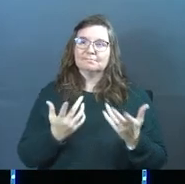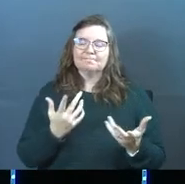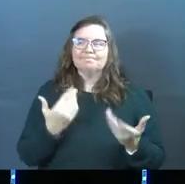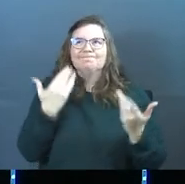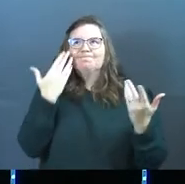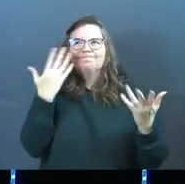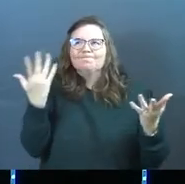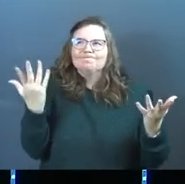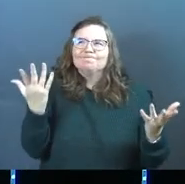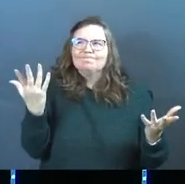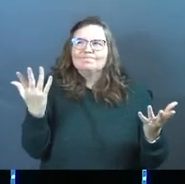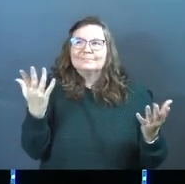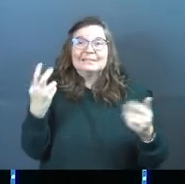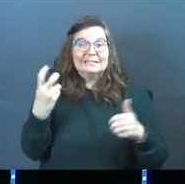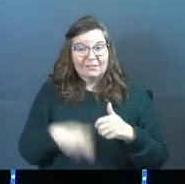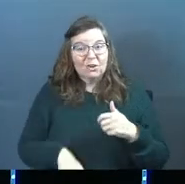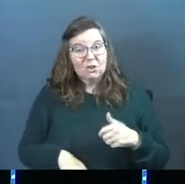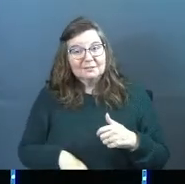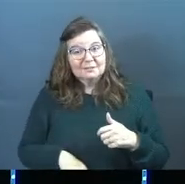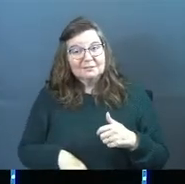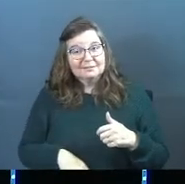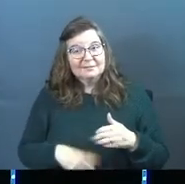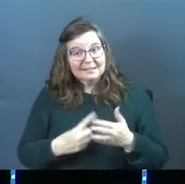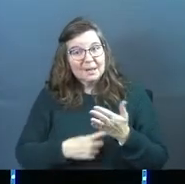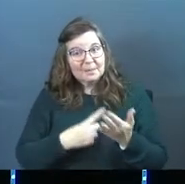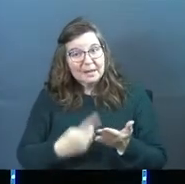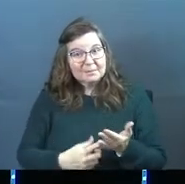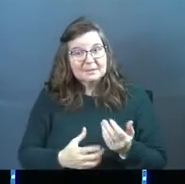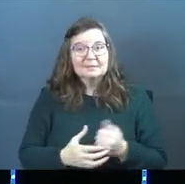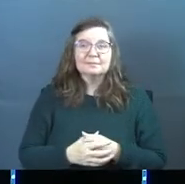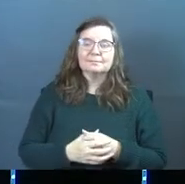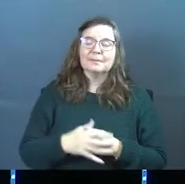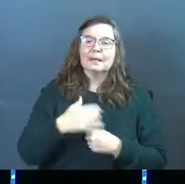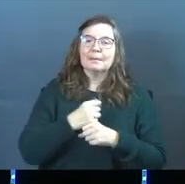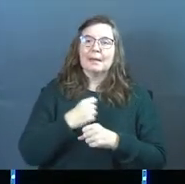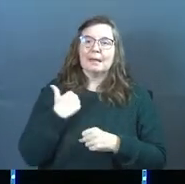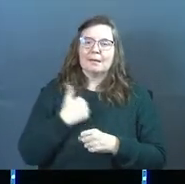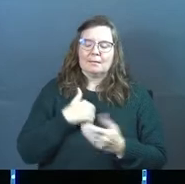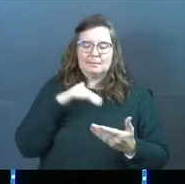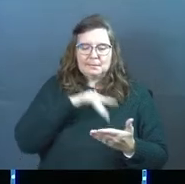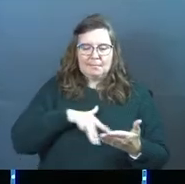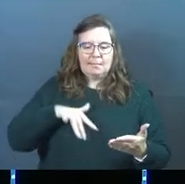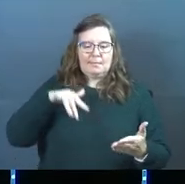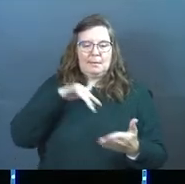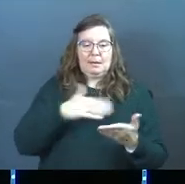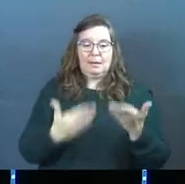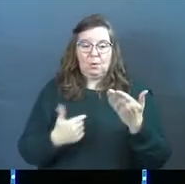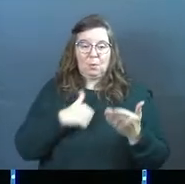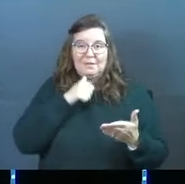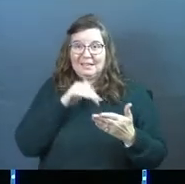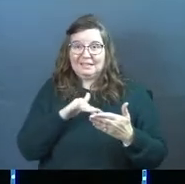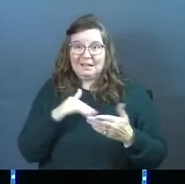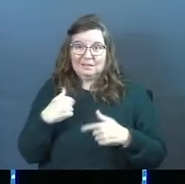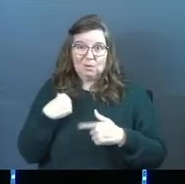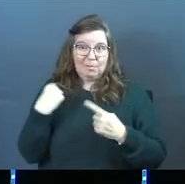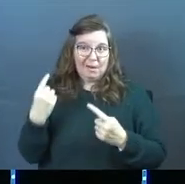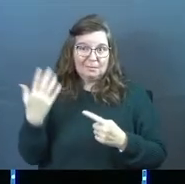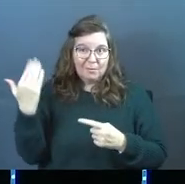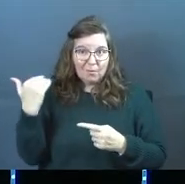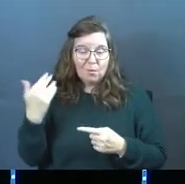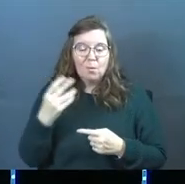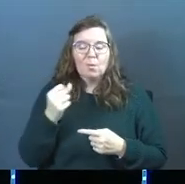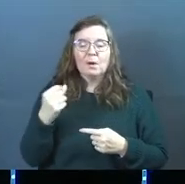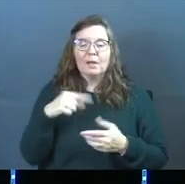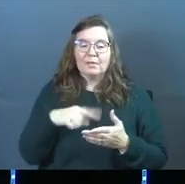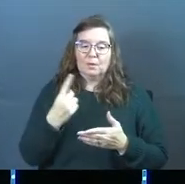I don't know, difficult sometimes. Making us study some things that maybe we haven't studied so much before.